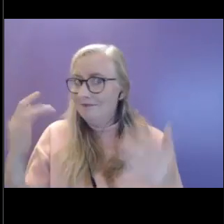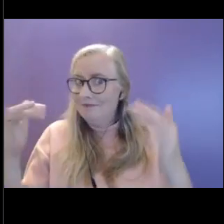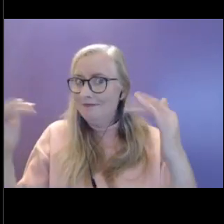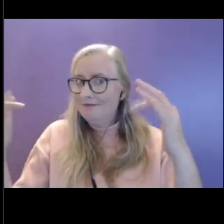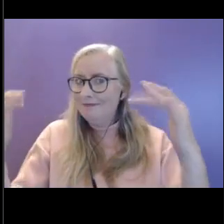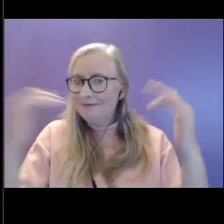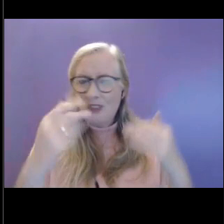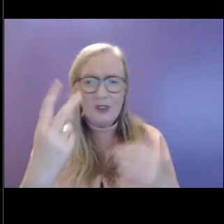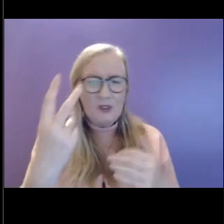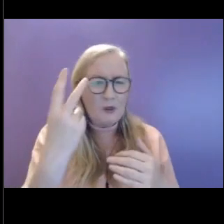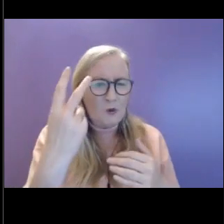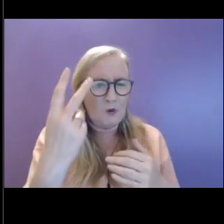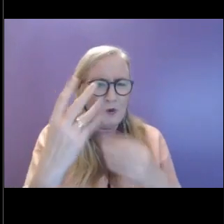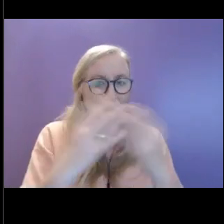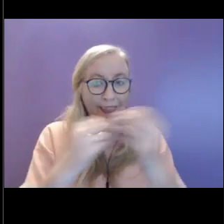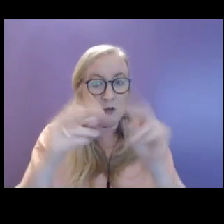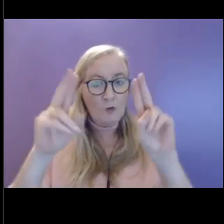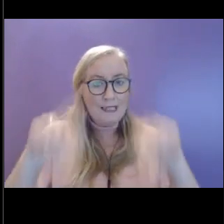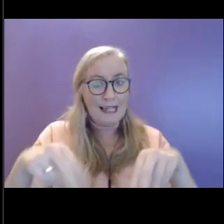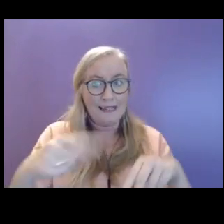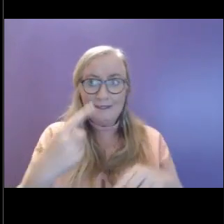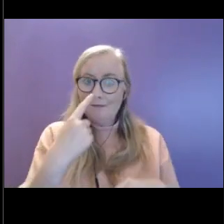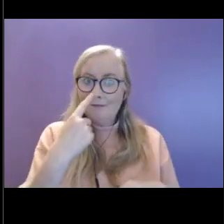The two things you can smell. is that?